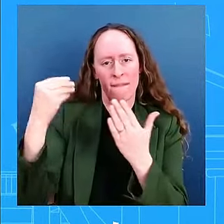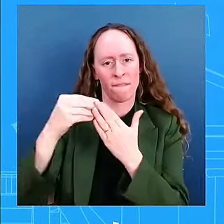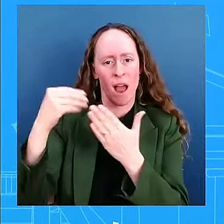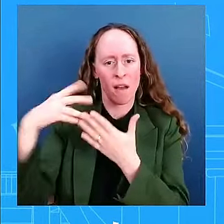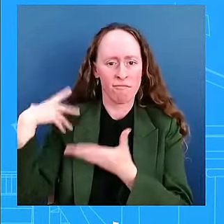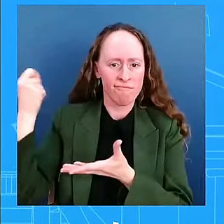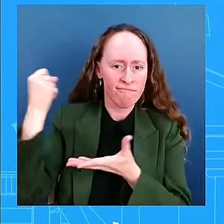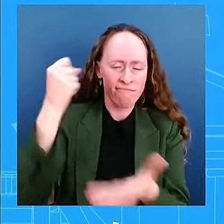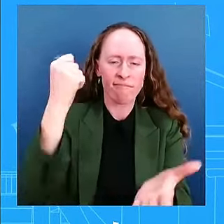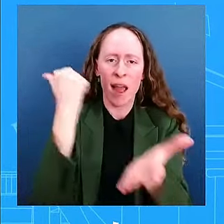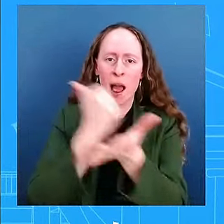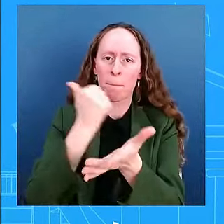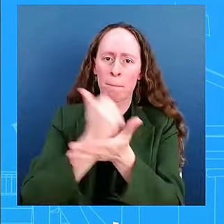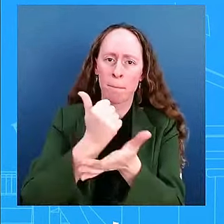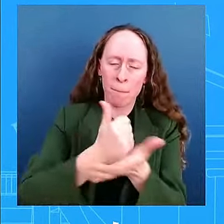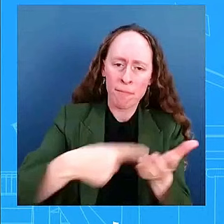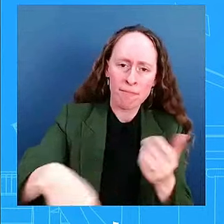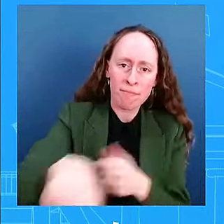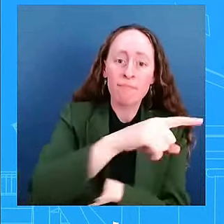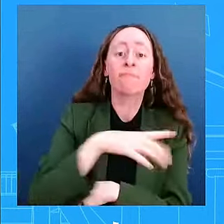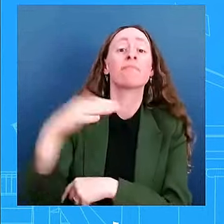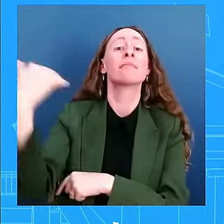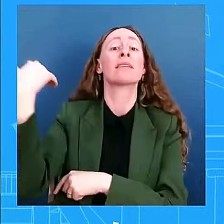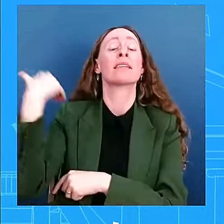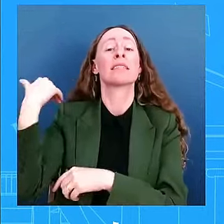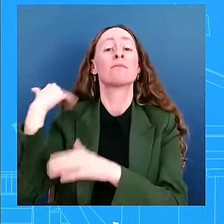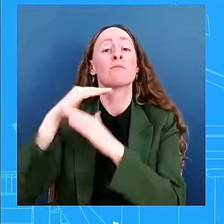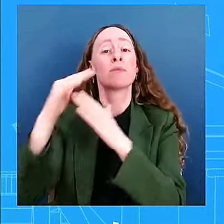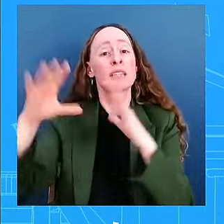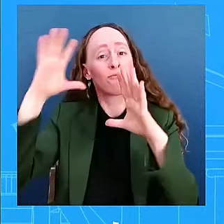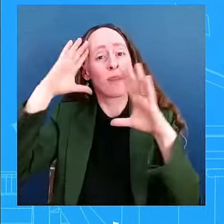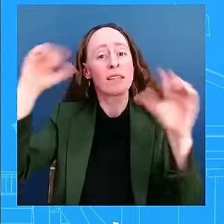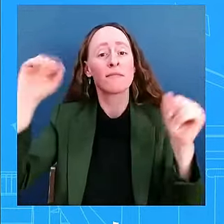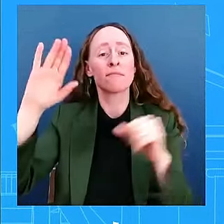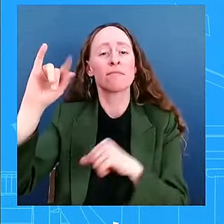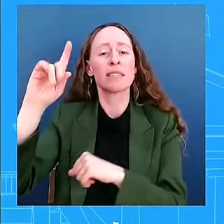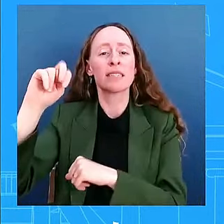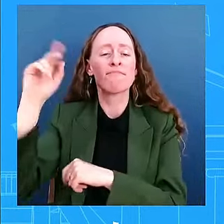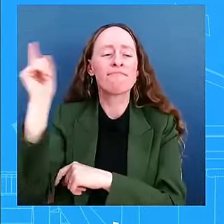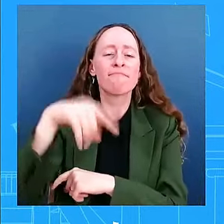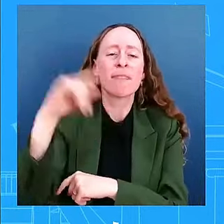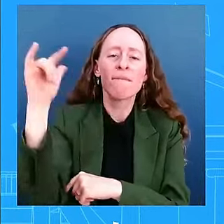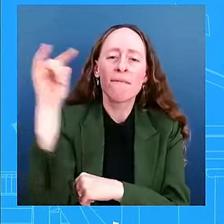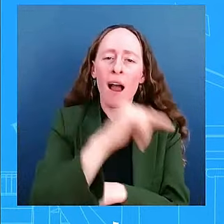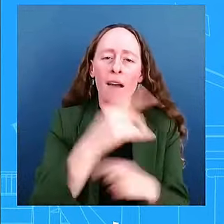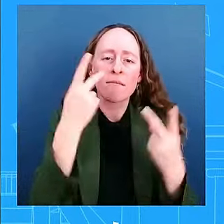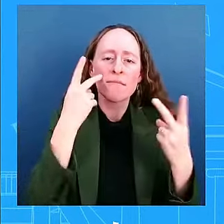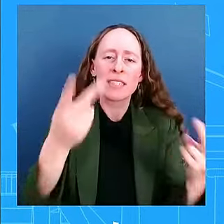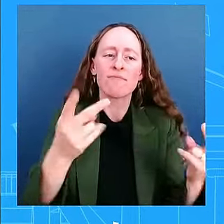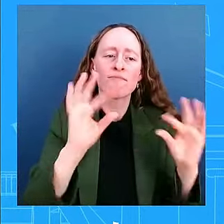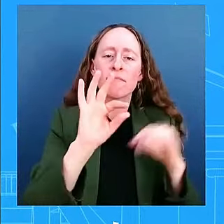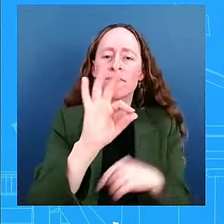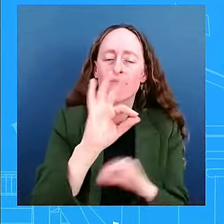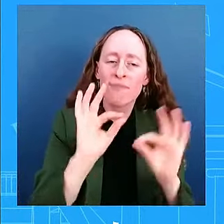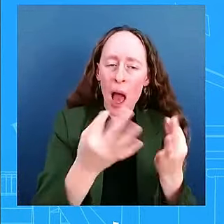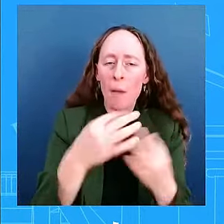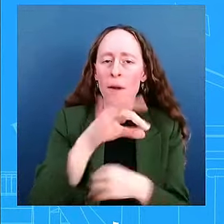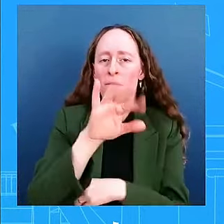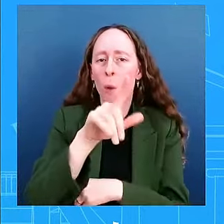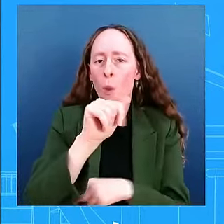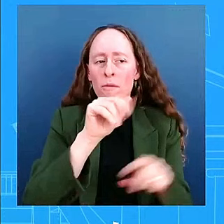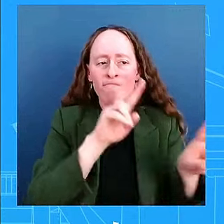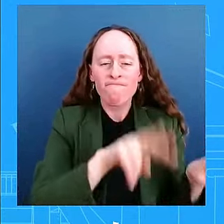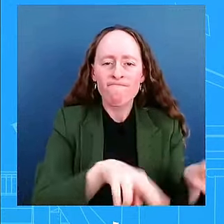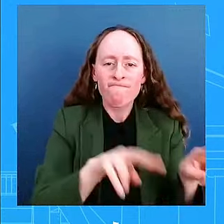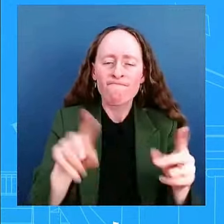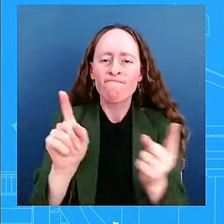survey the damage caused by Milton, speak with families affected by the storm, and meet with state and local officials to ensure